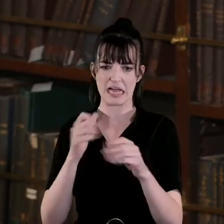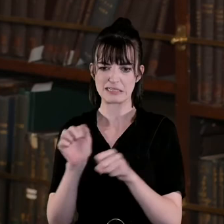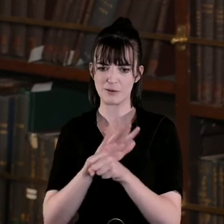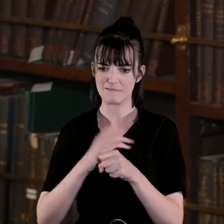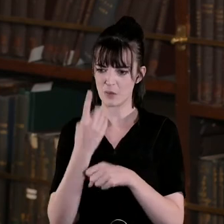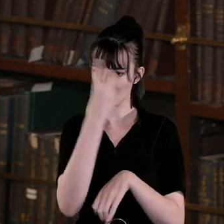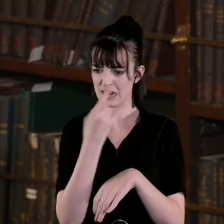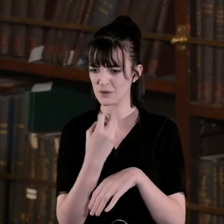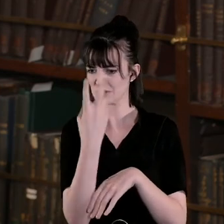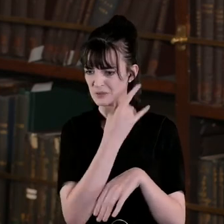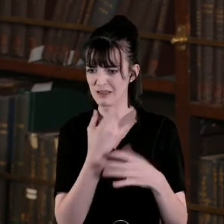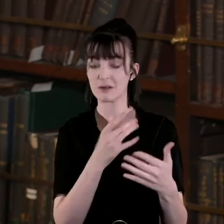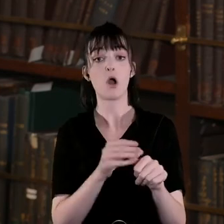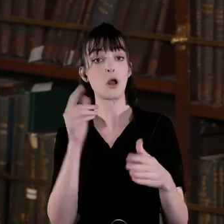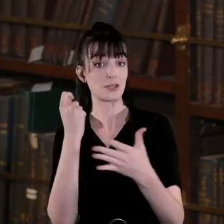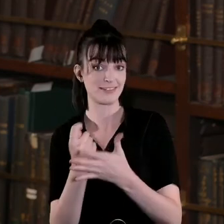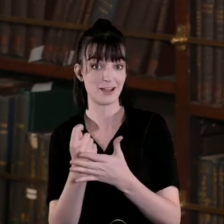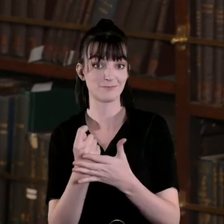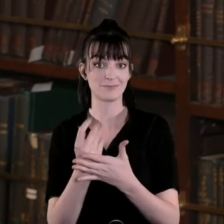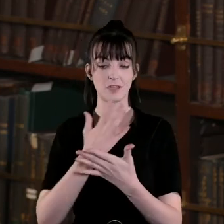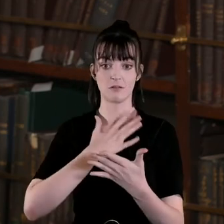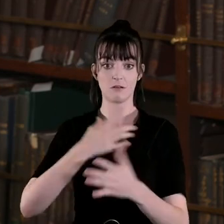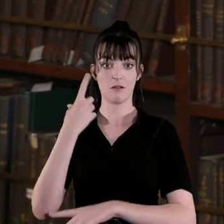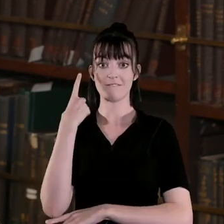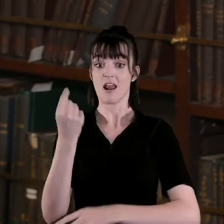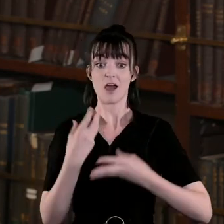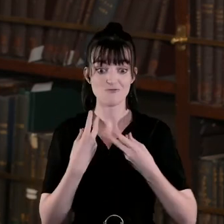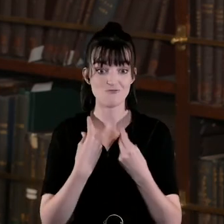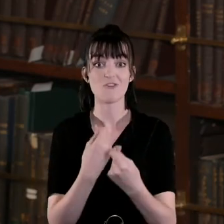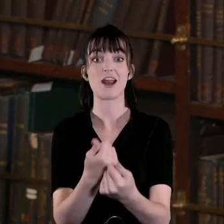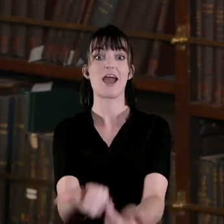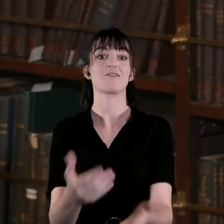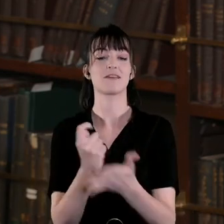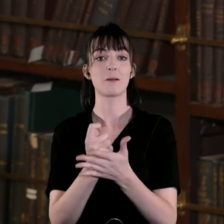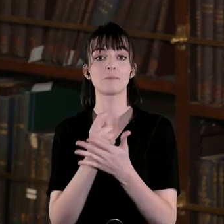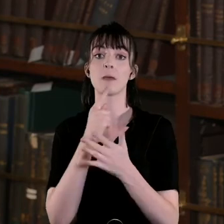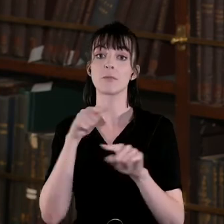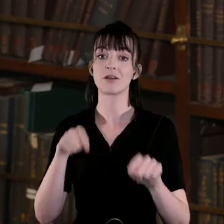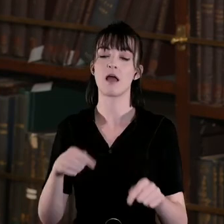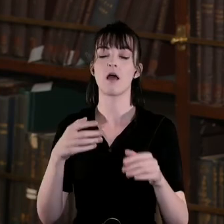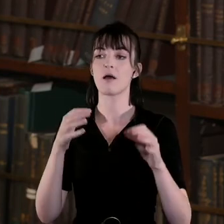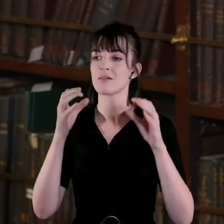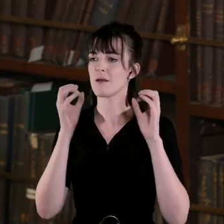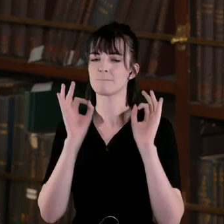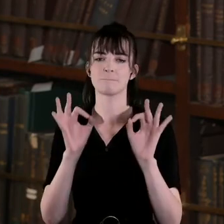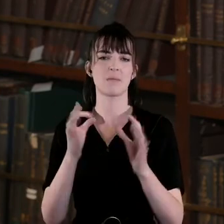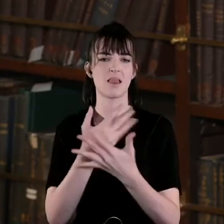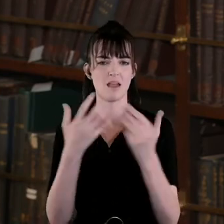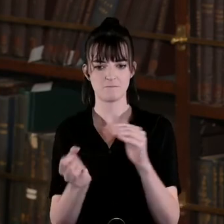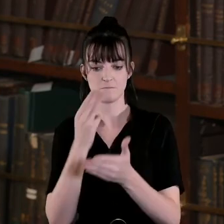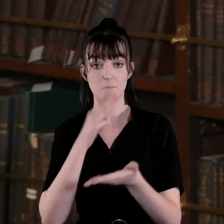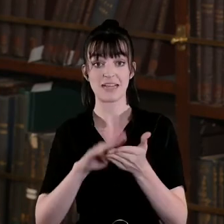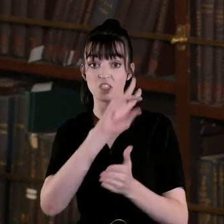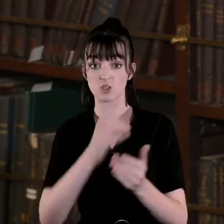hours and then there are other times when you actually run out of time but we've had a number of messages and questions coming through